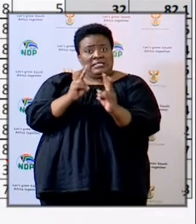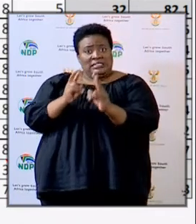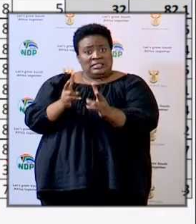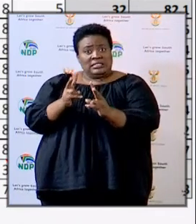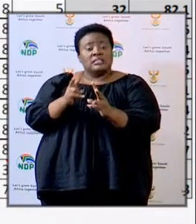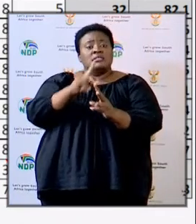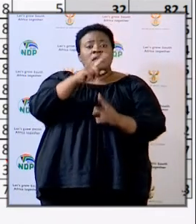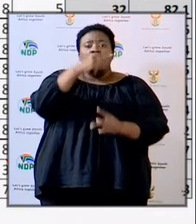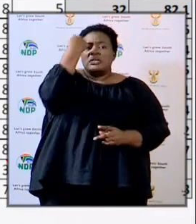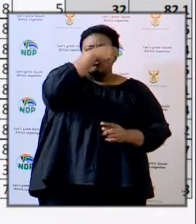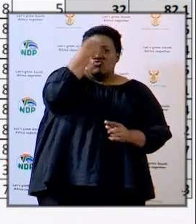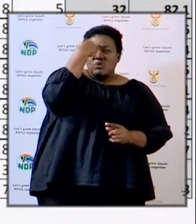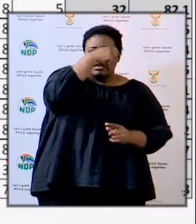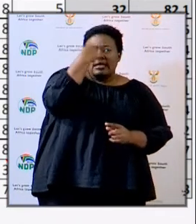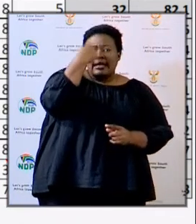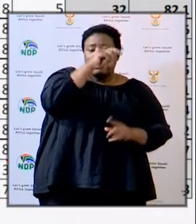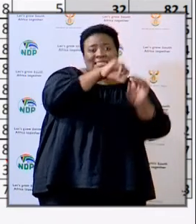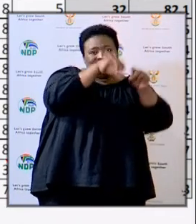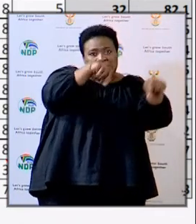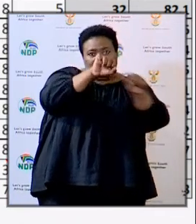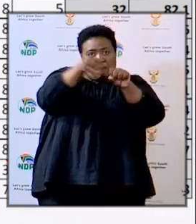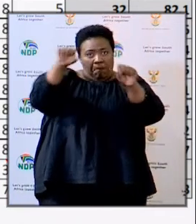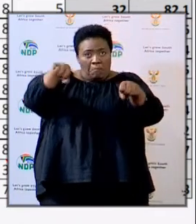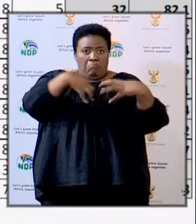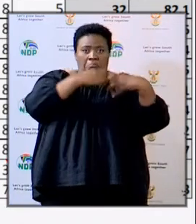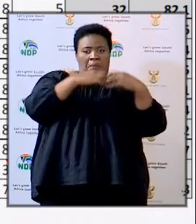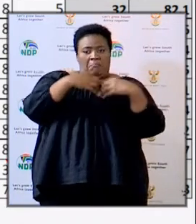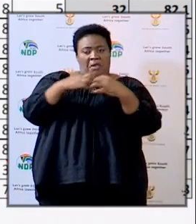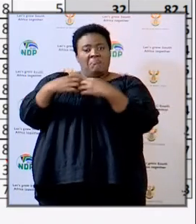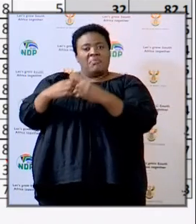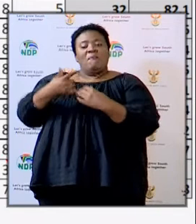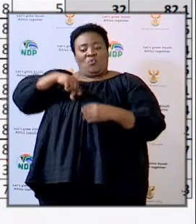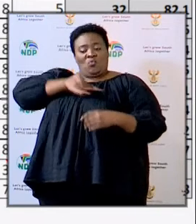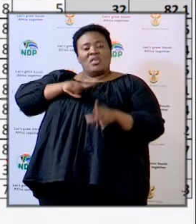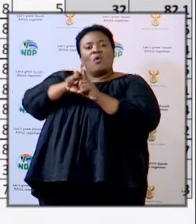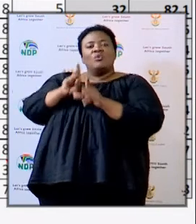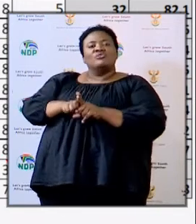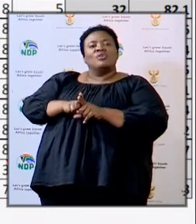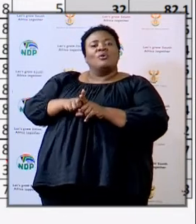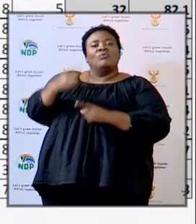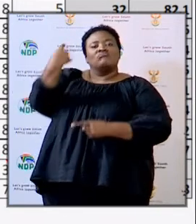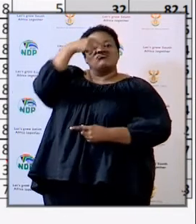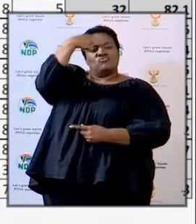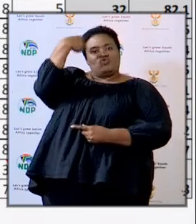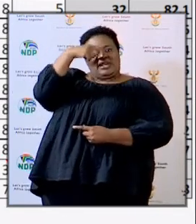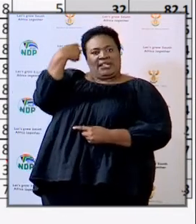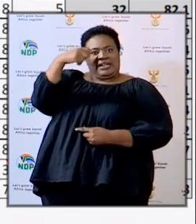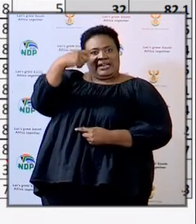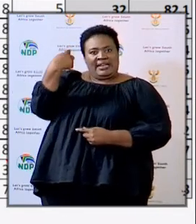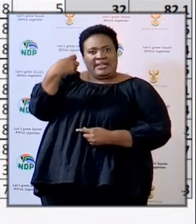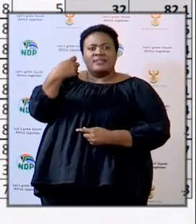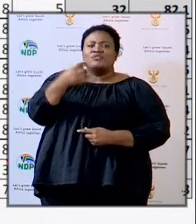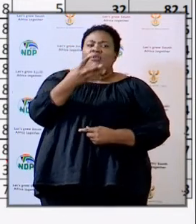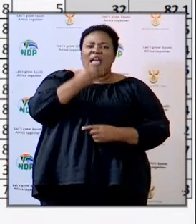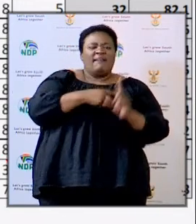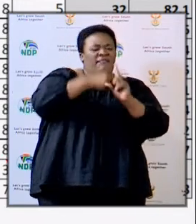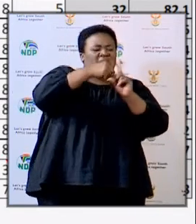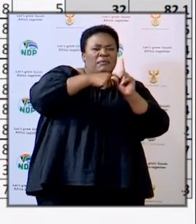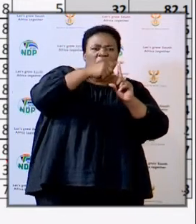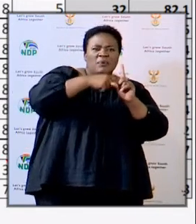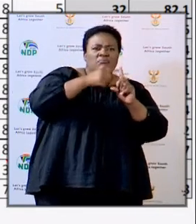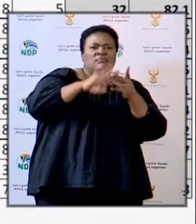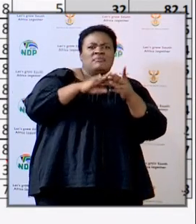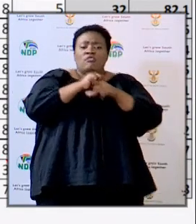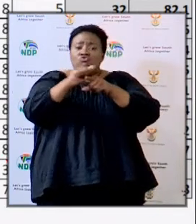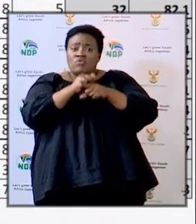there were screening systems set up, so we screened ourselves. So they had the essentials, such as thermometers,